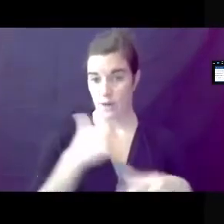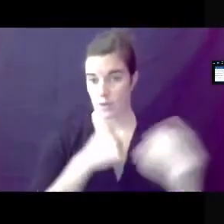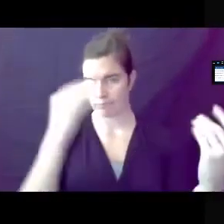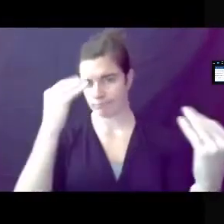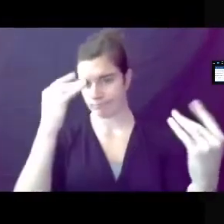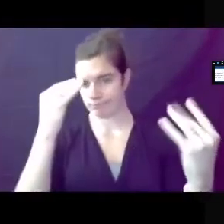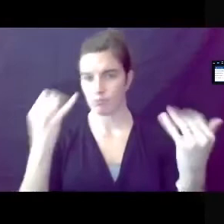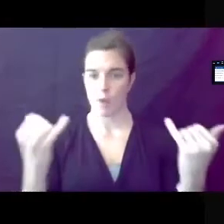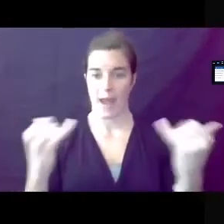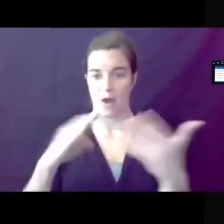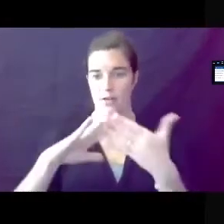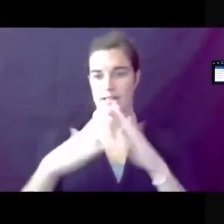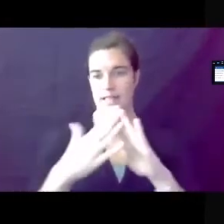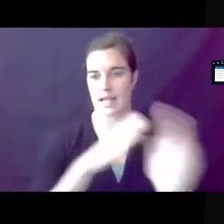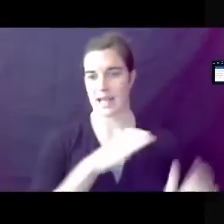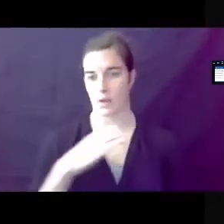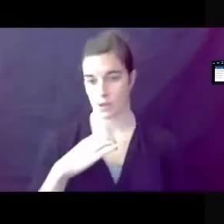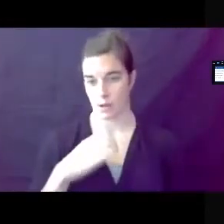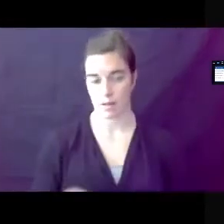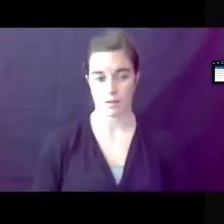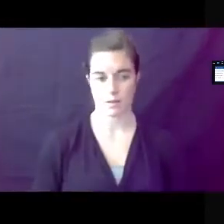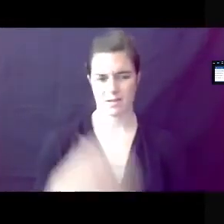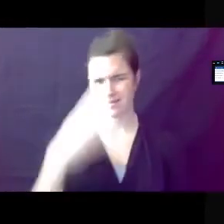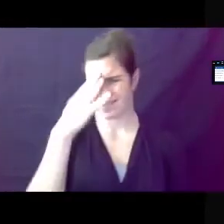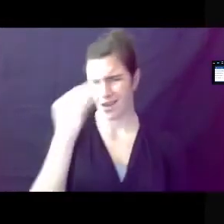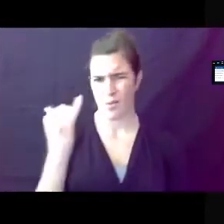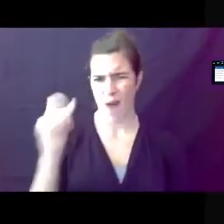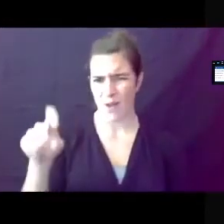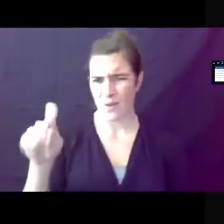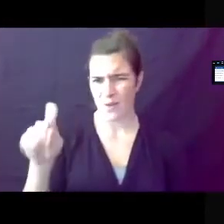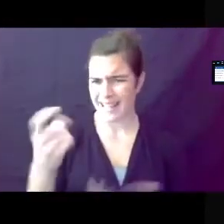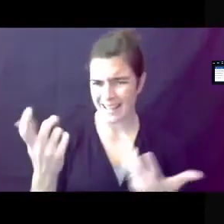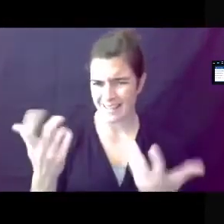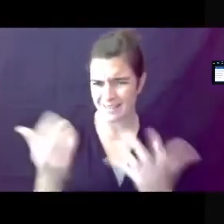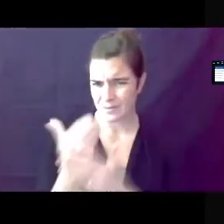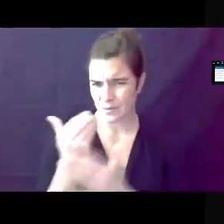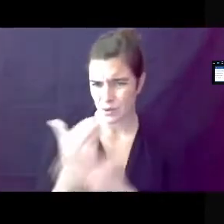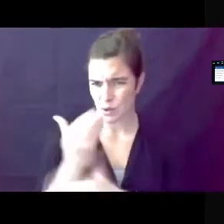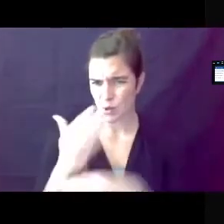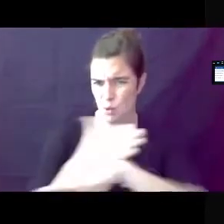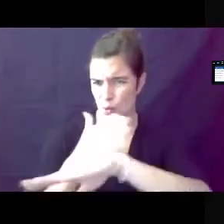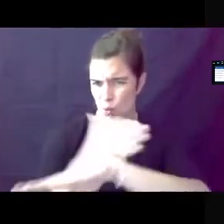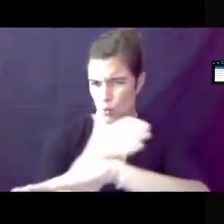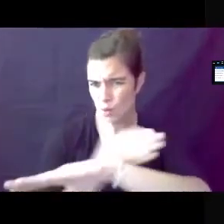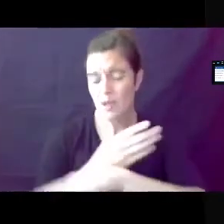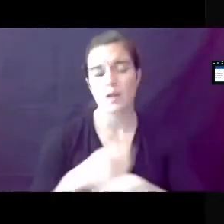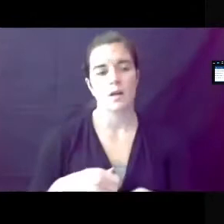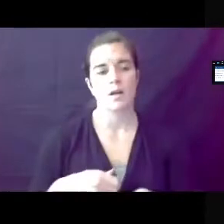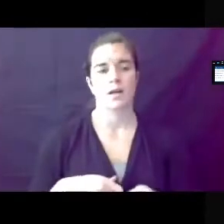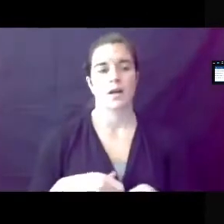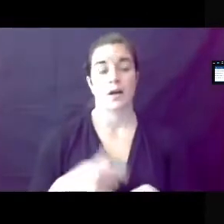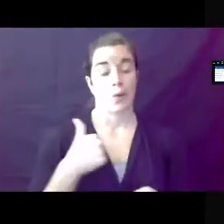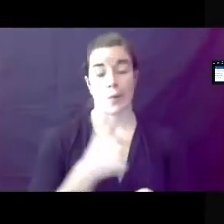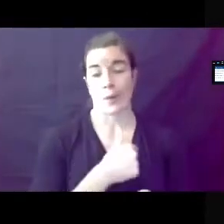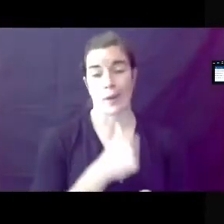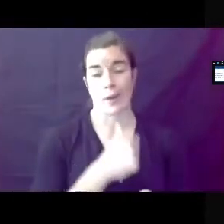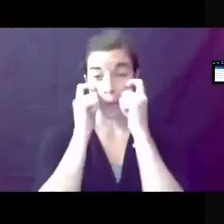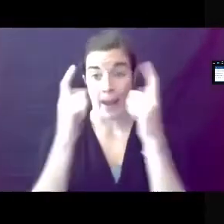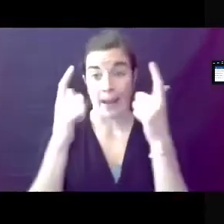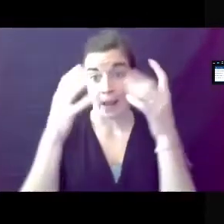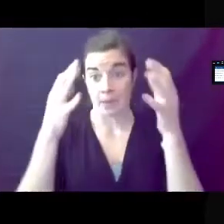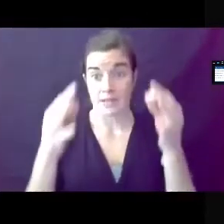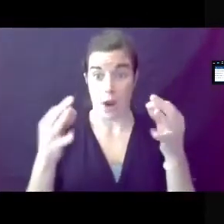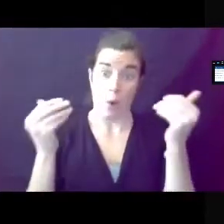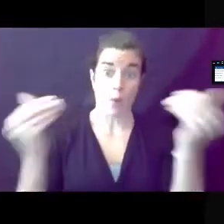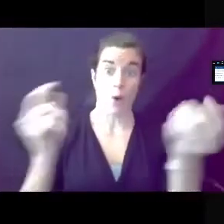City Council. So why do we need this rewrite? I can tell you it's not because we just woke up one day to decide we needed to